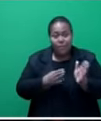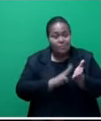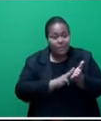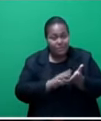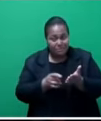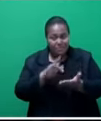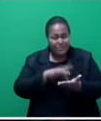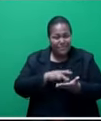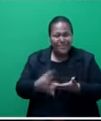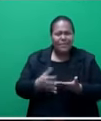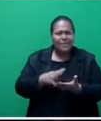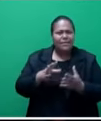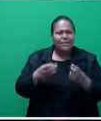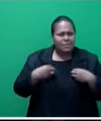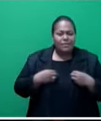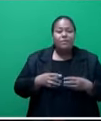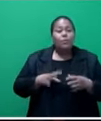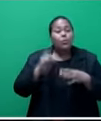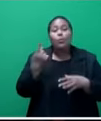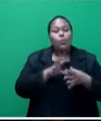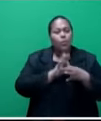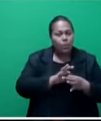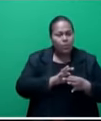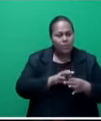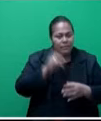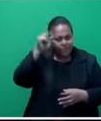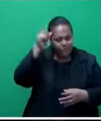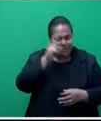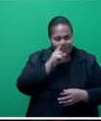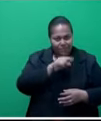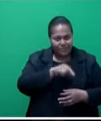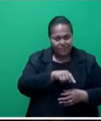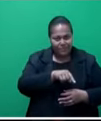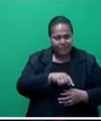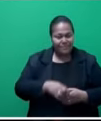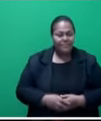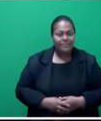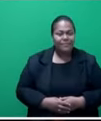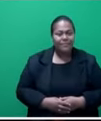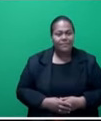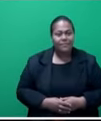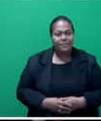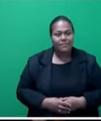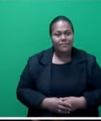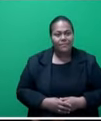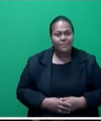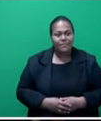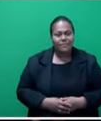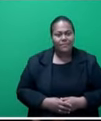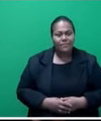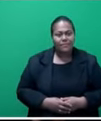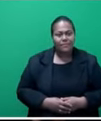owned by Fiji citizens. And in fact, Mr. Speaker, much of the employment